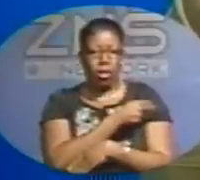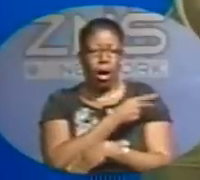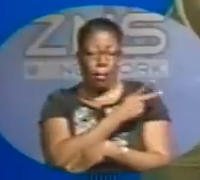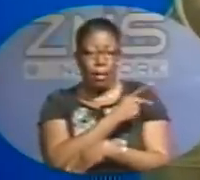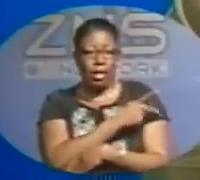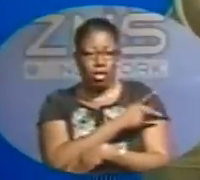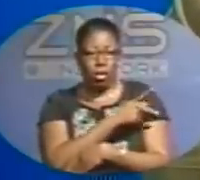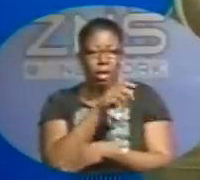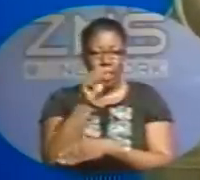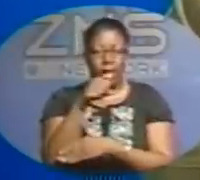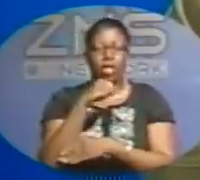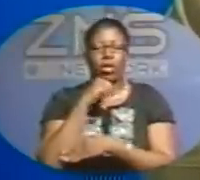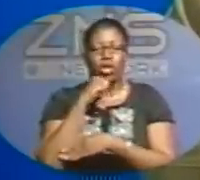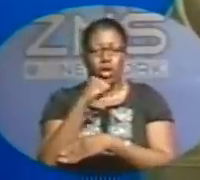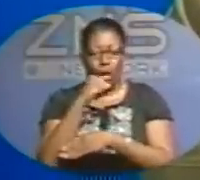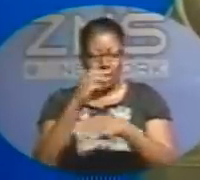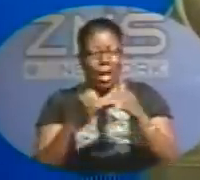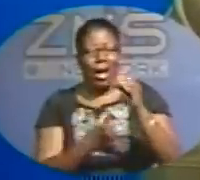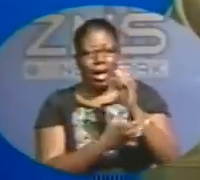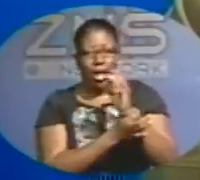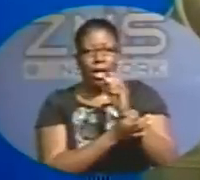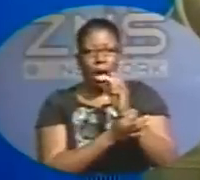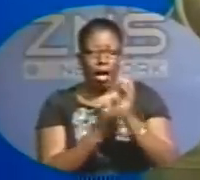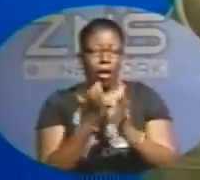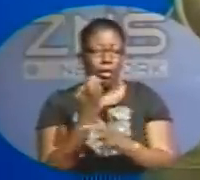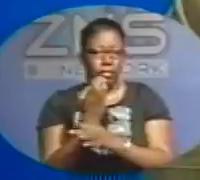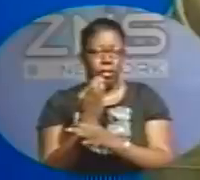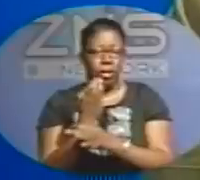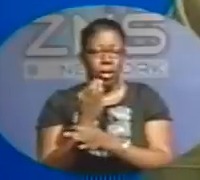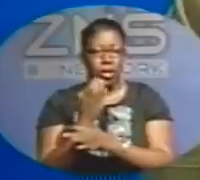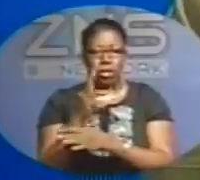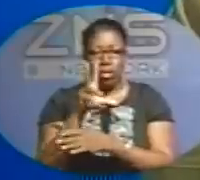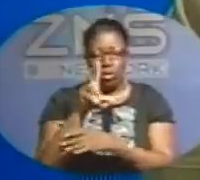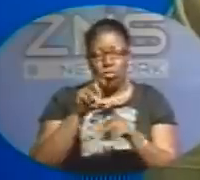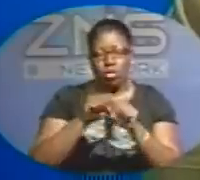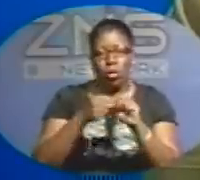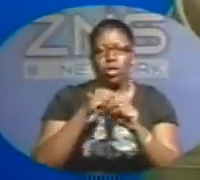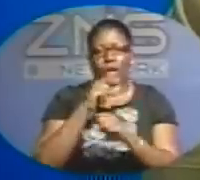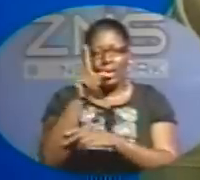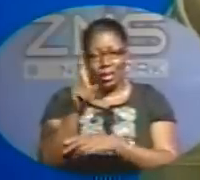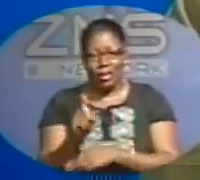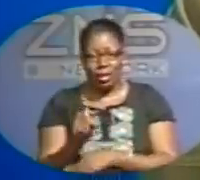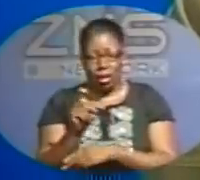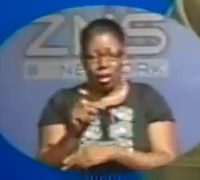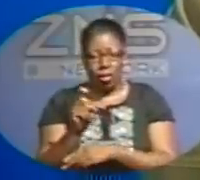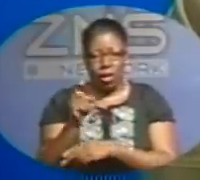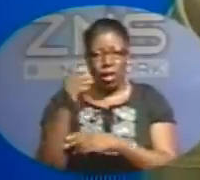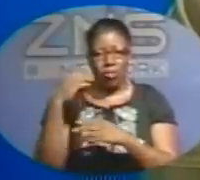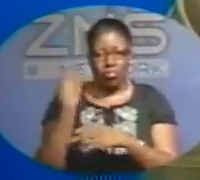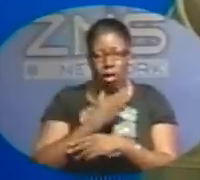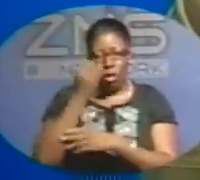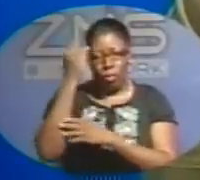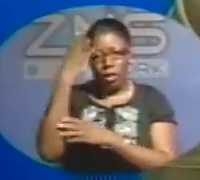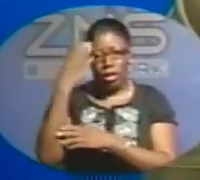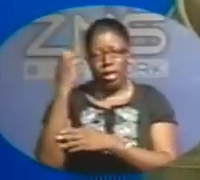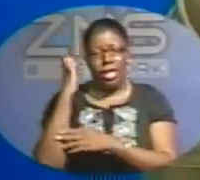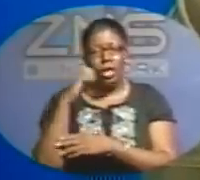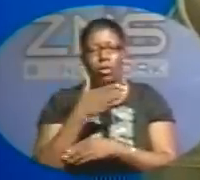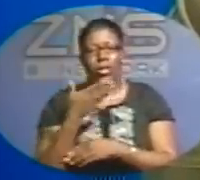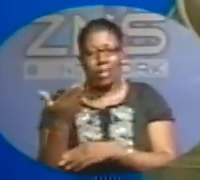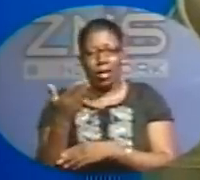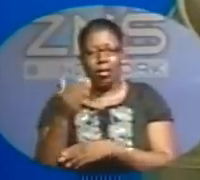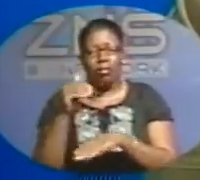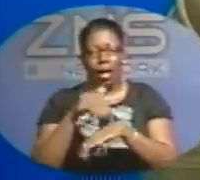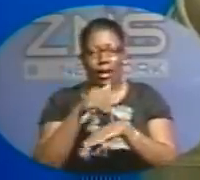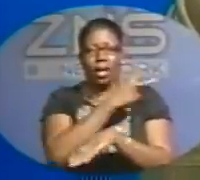was not cuffed. And it was not necessary, in our opinion, because he was there as a